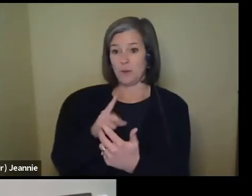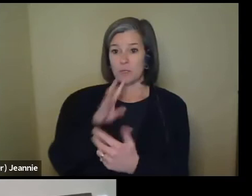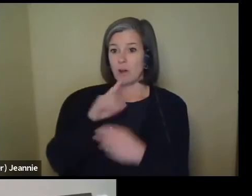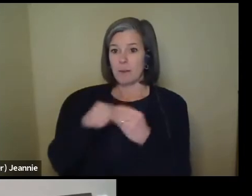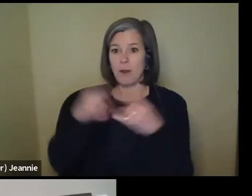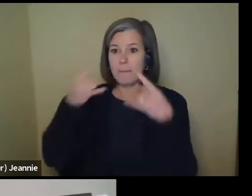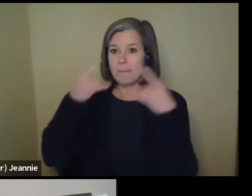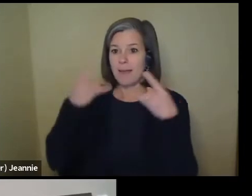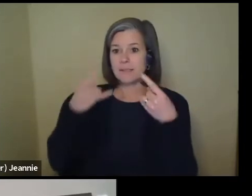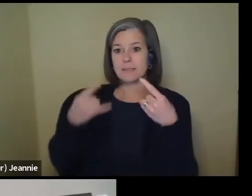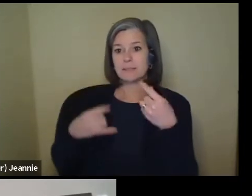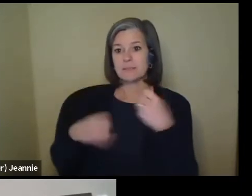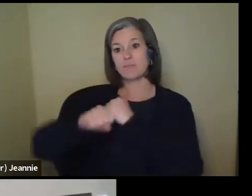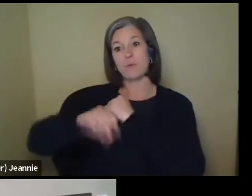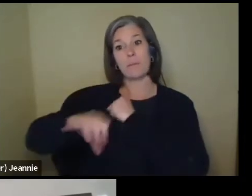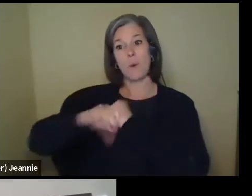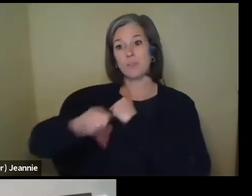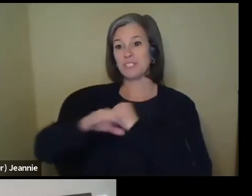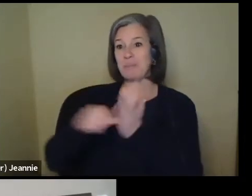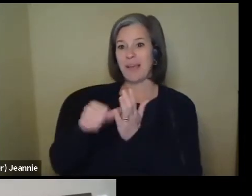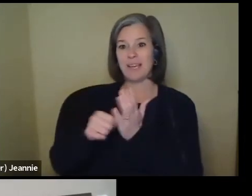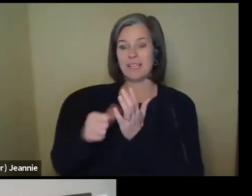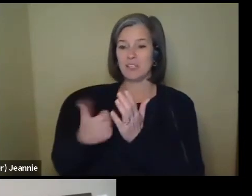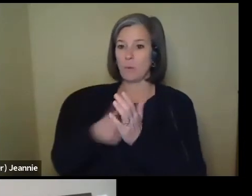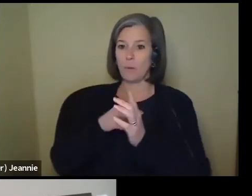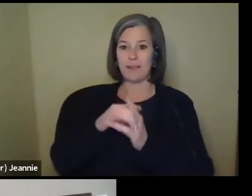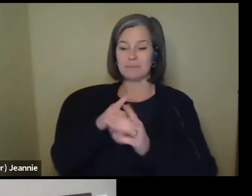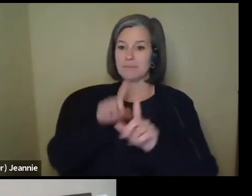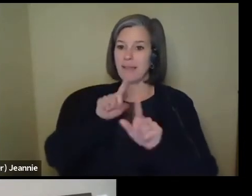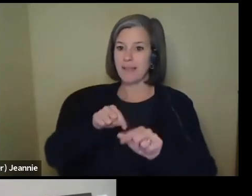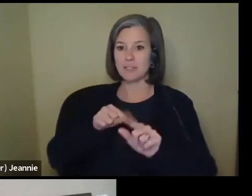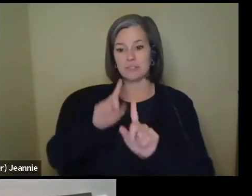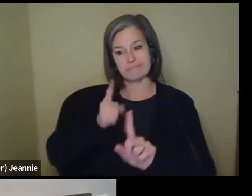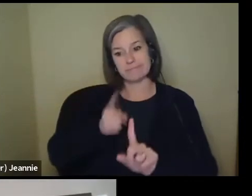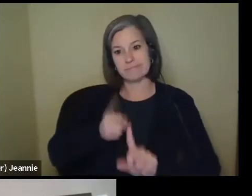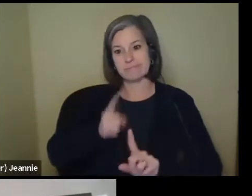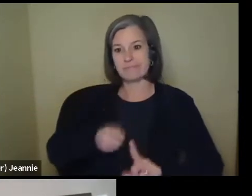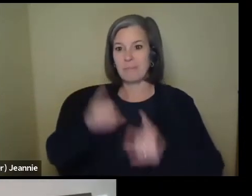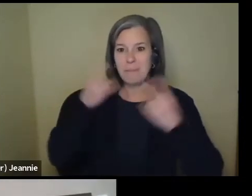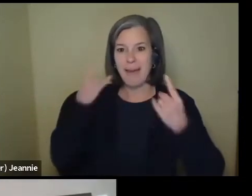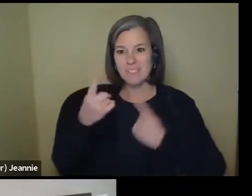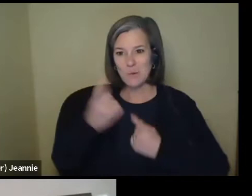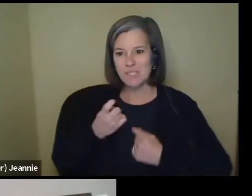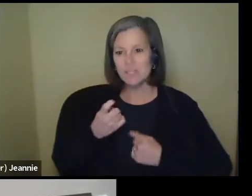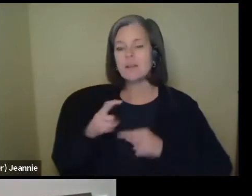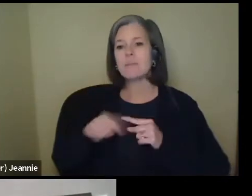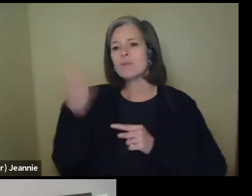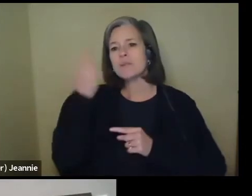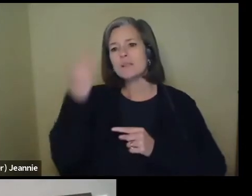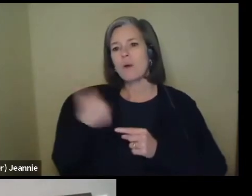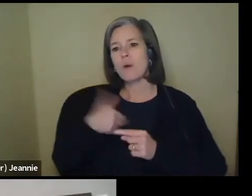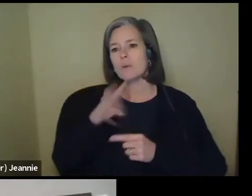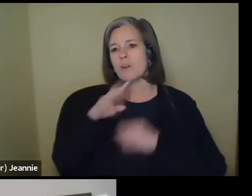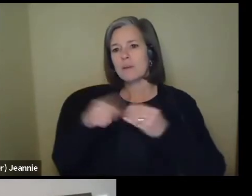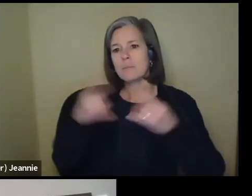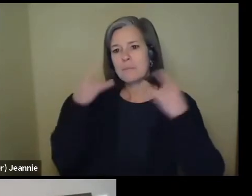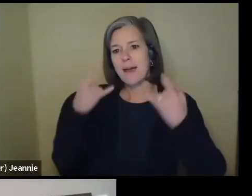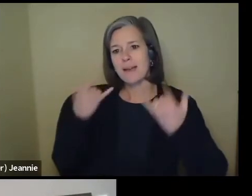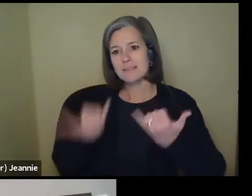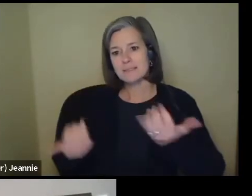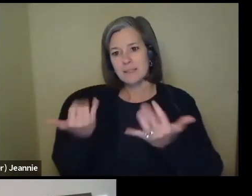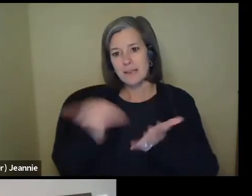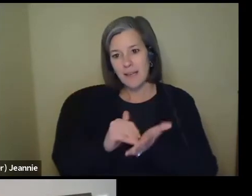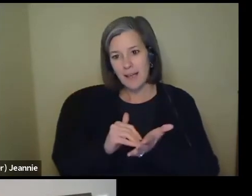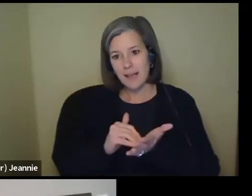promotion page and we tackled almost nothing but mask questions. So the reason we're talking about masks again is because we have these new